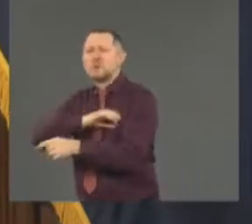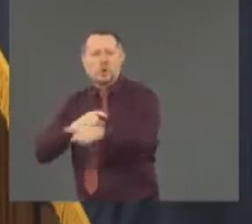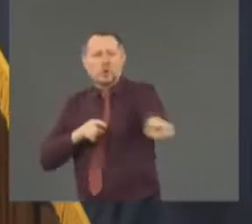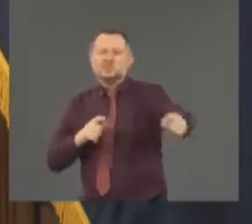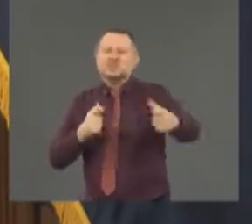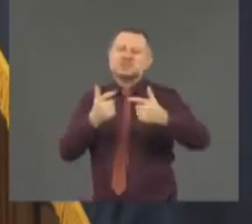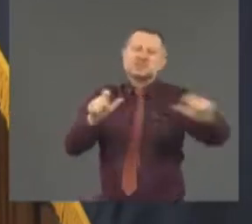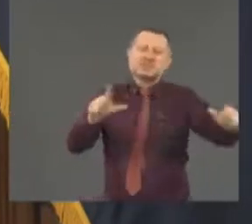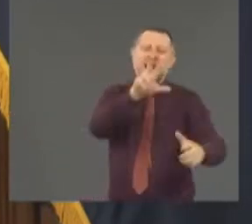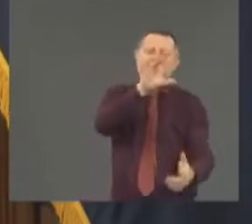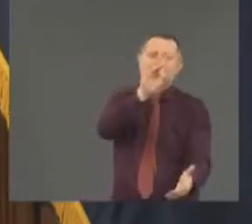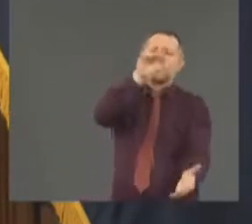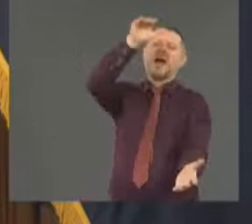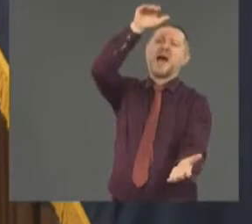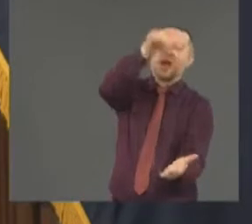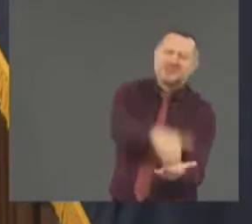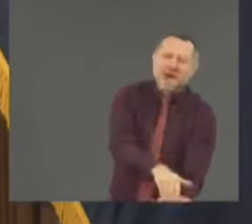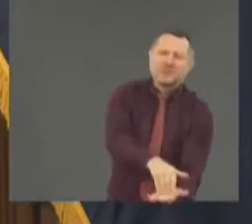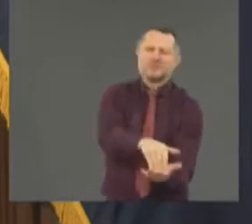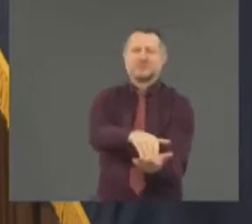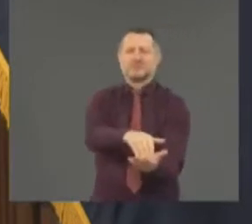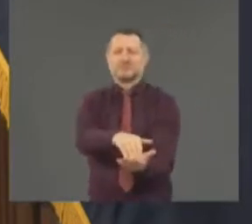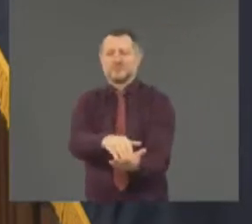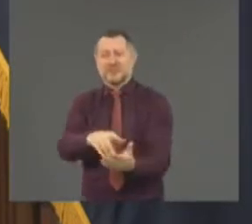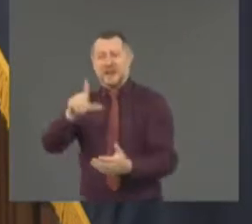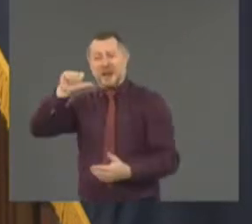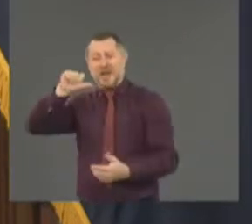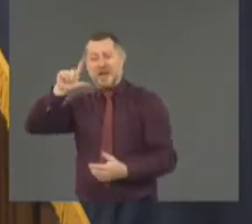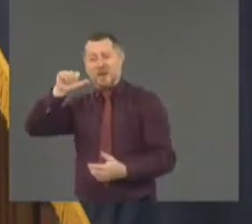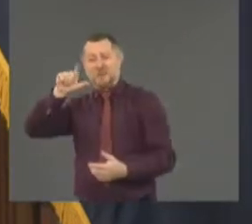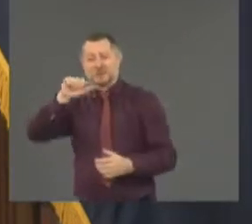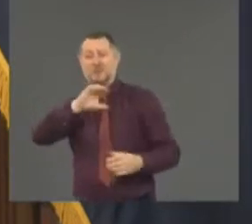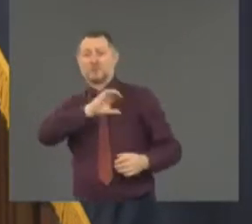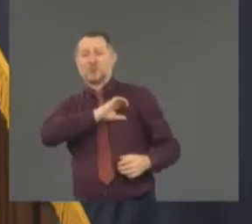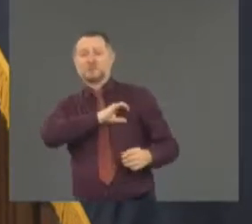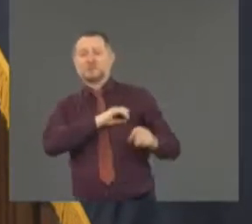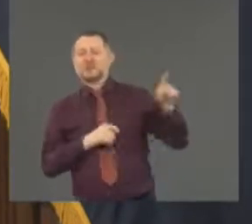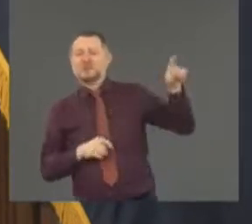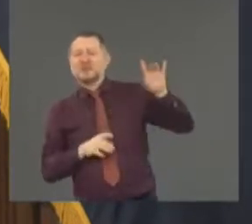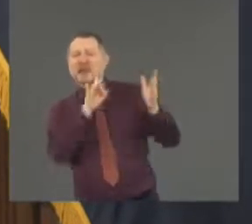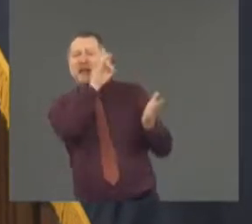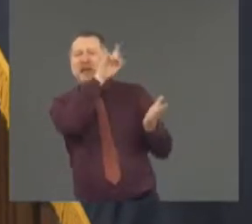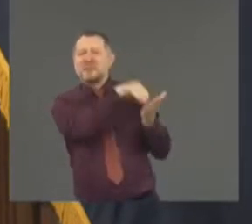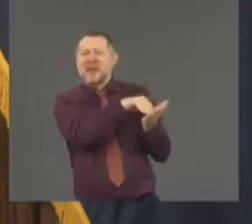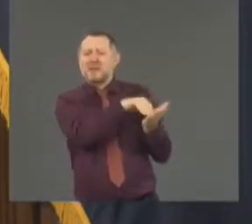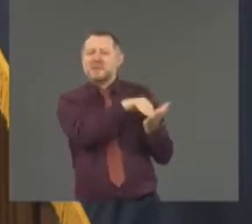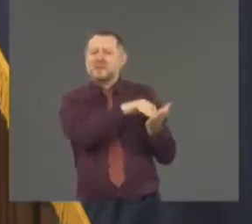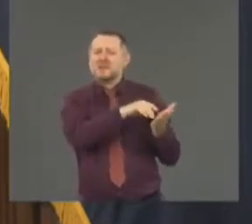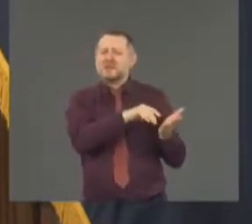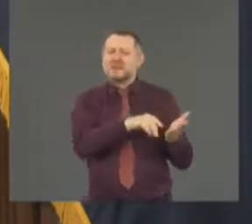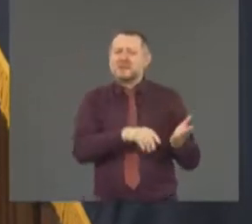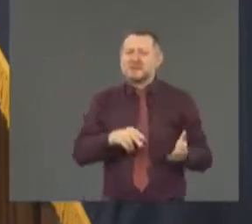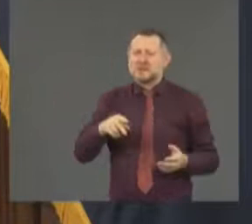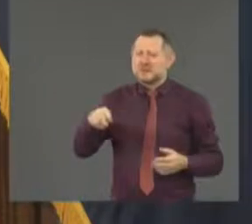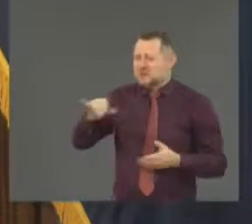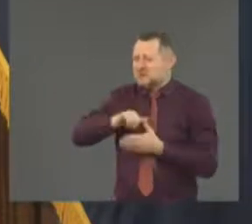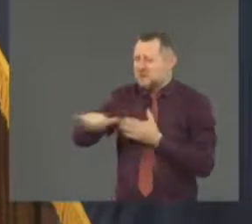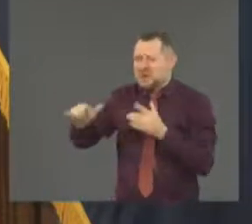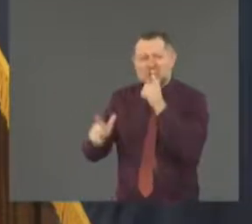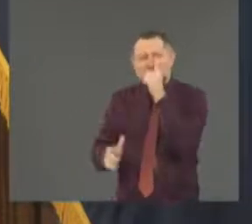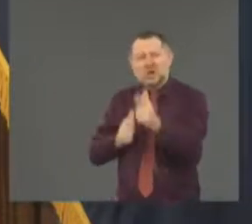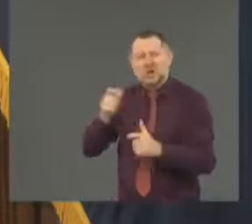like 8,000 police officers. I mean, NYPD is a huge organization. I believe